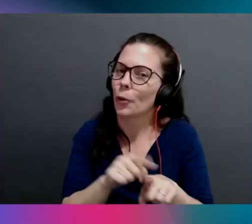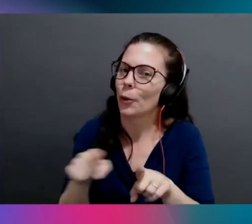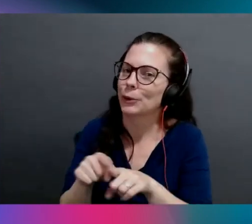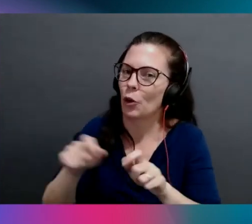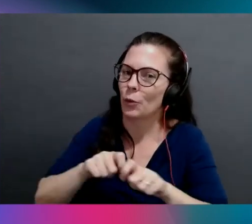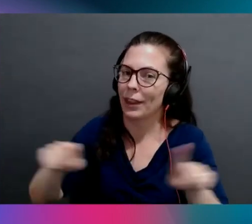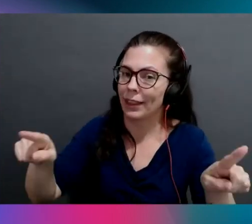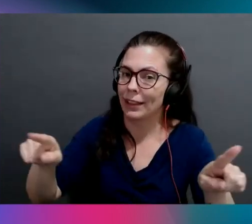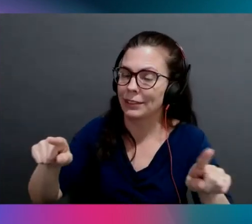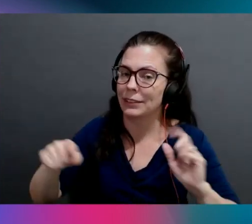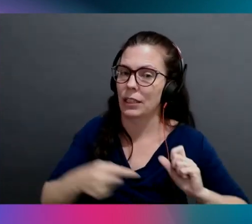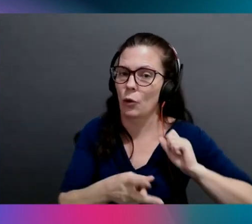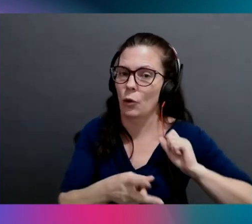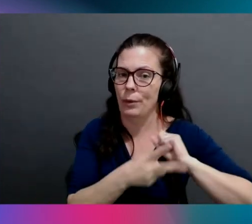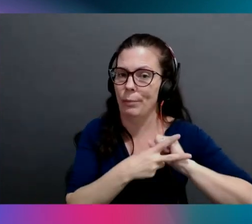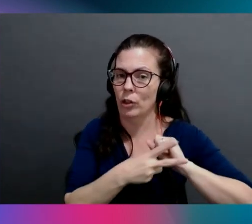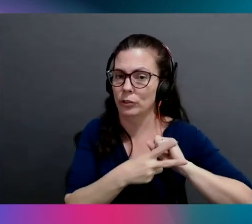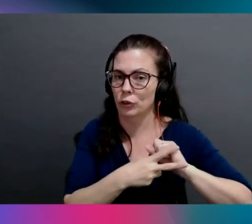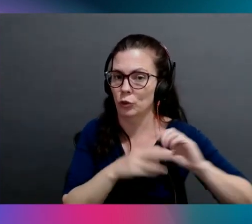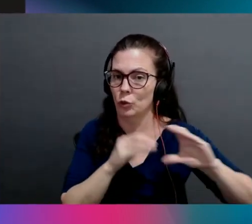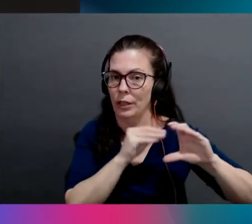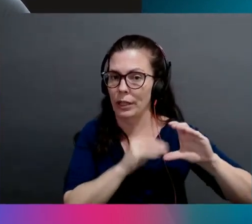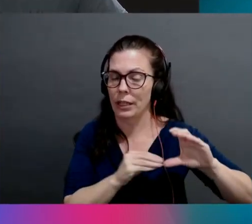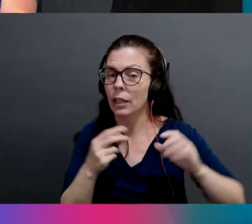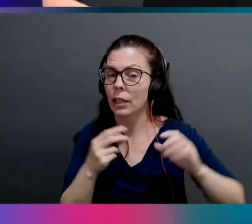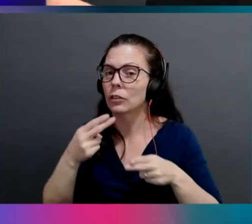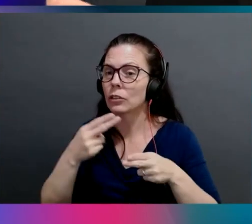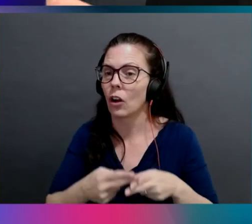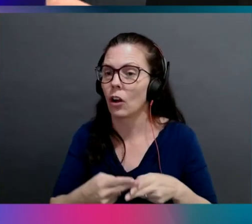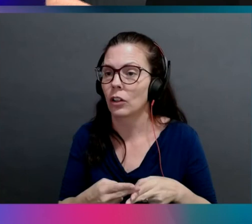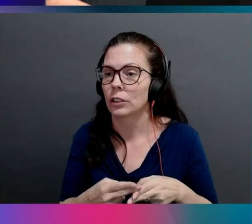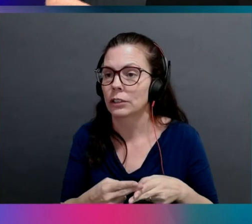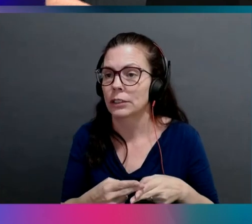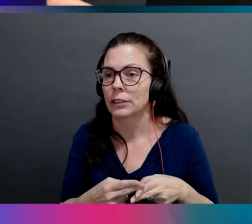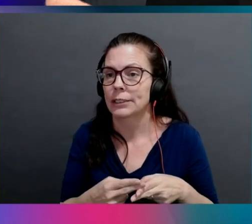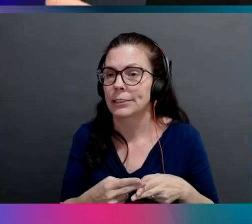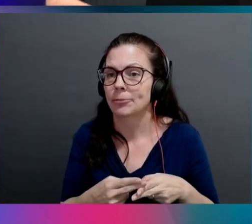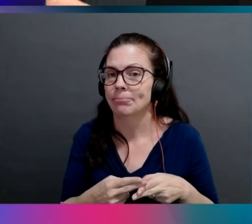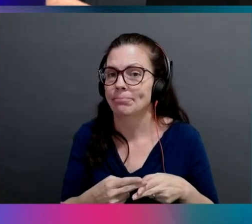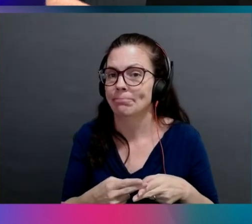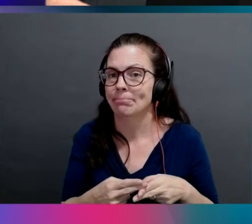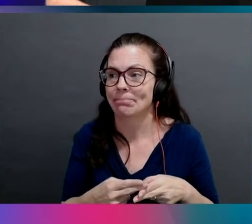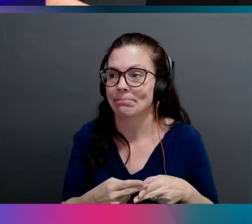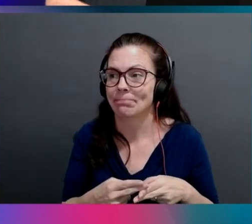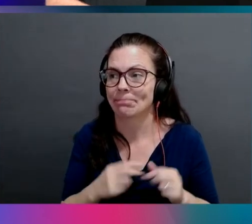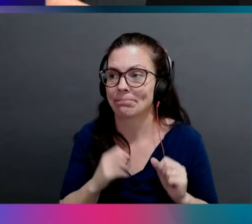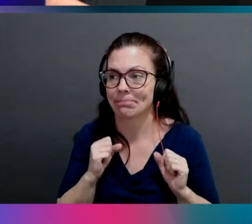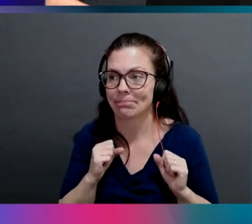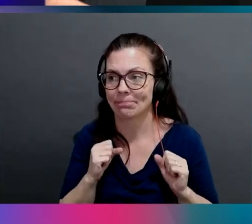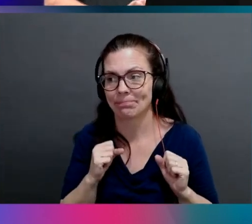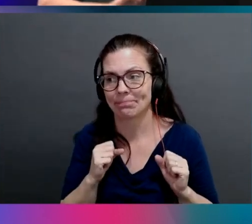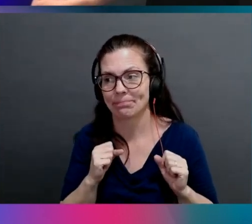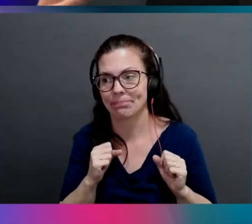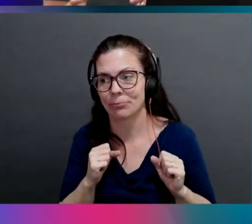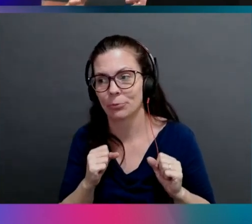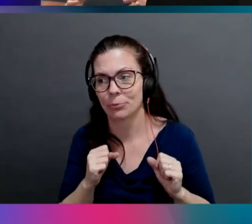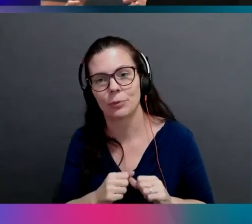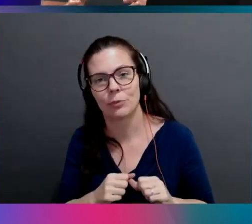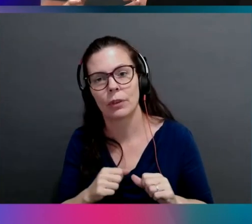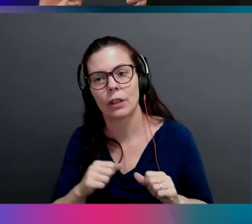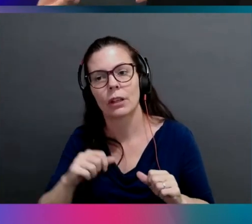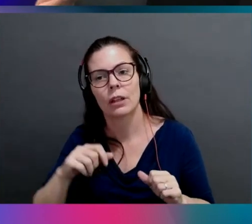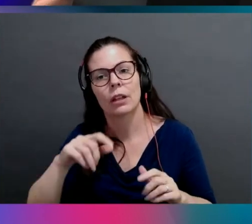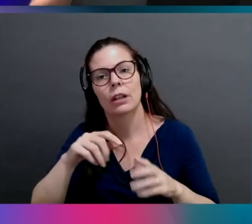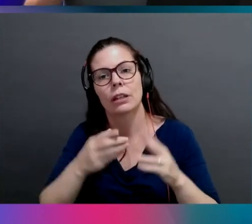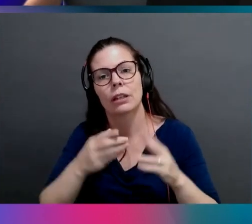repository called, called Transparent